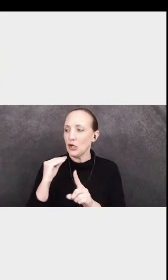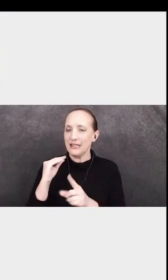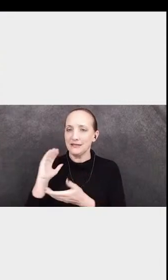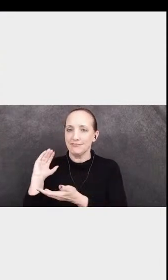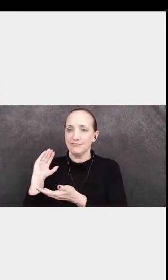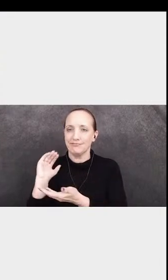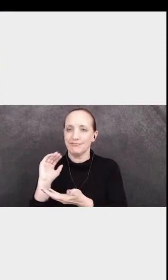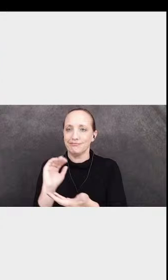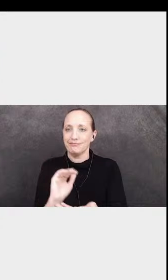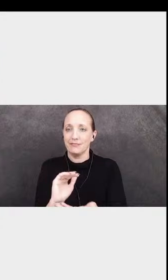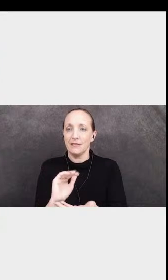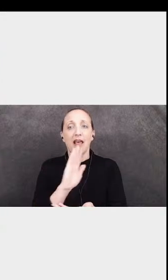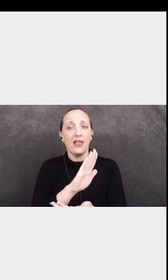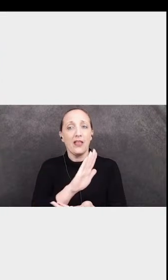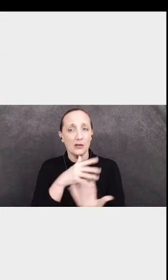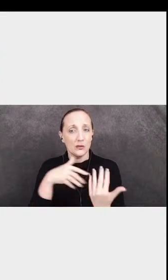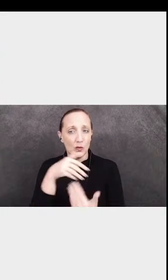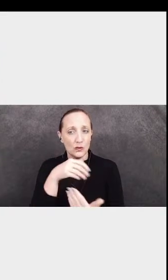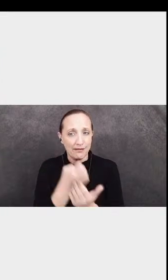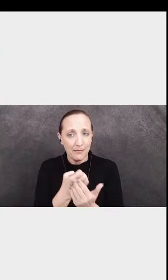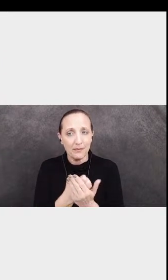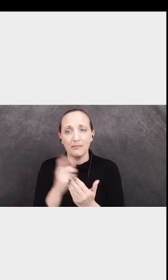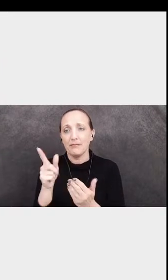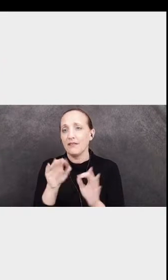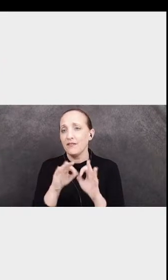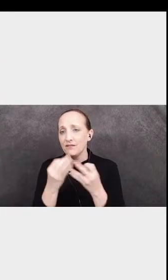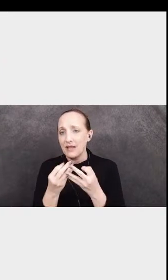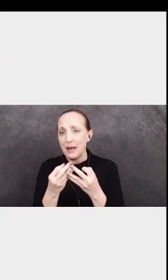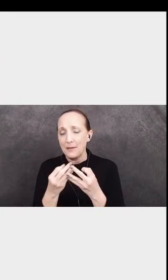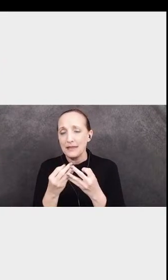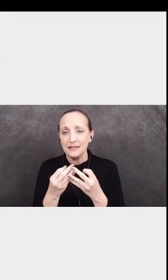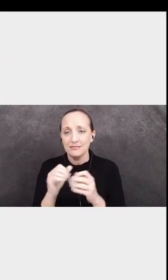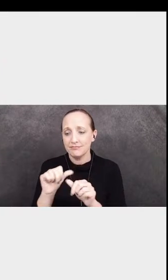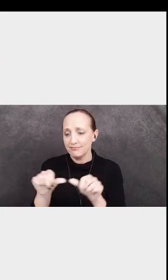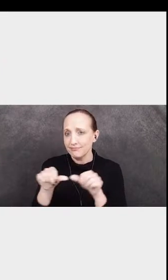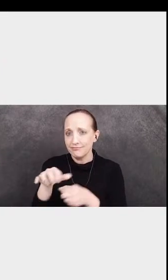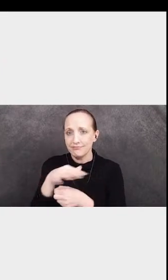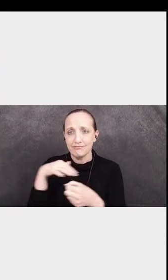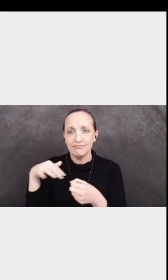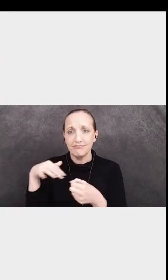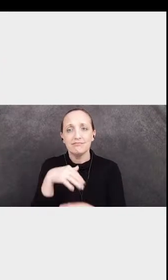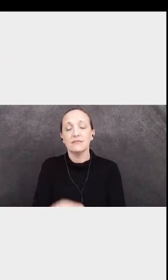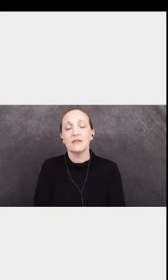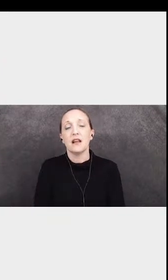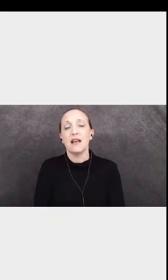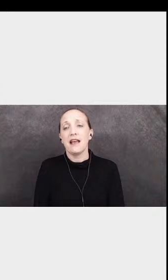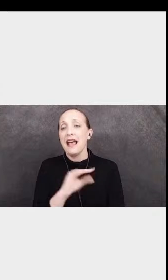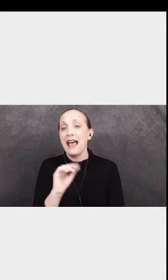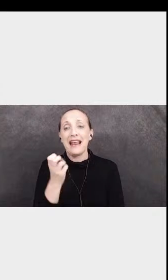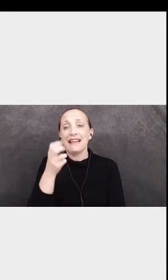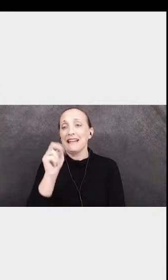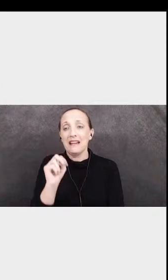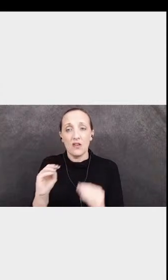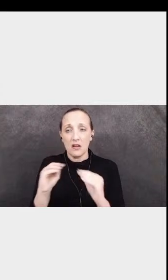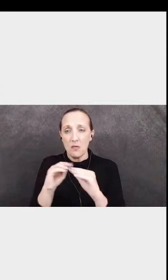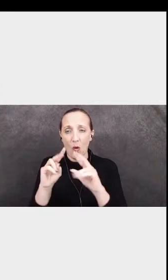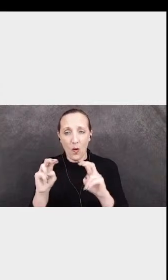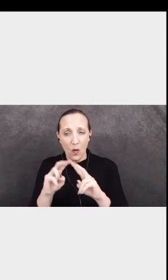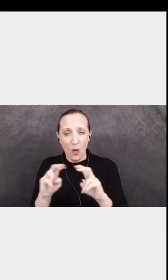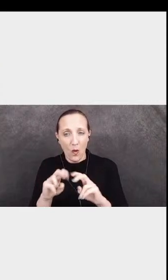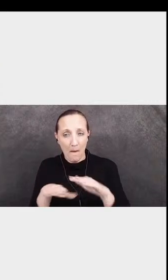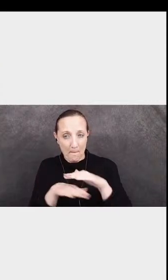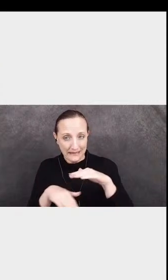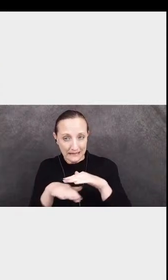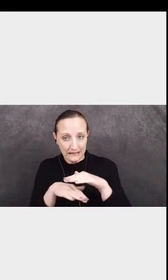their socioeconomic reality, the family dynamic, and even, even more basic than that. Are our students